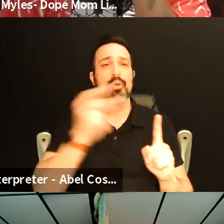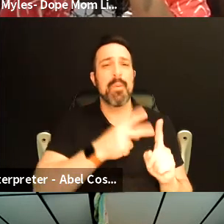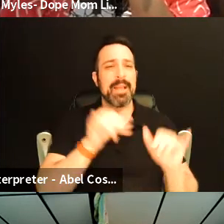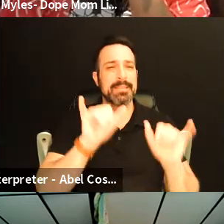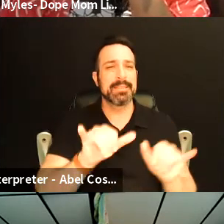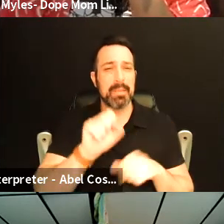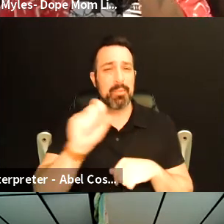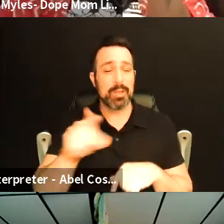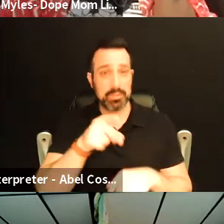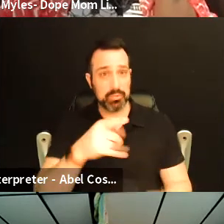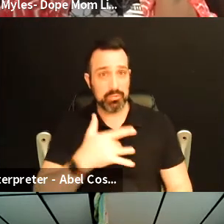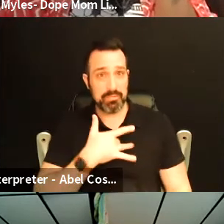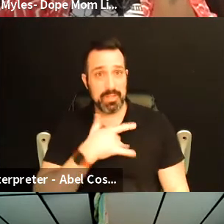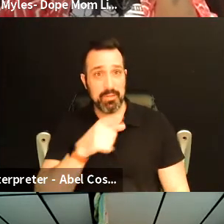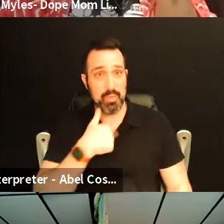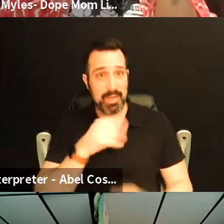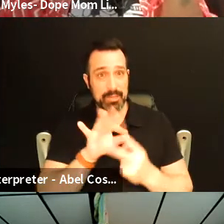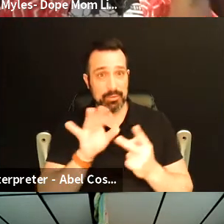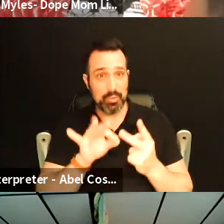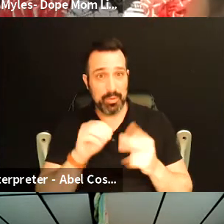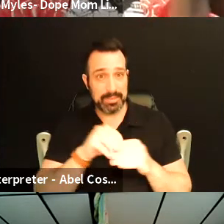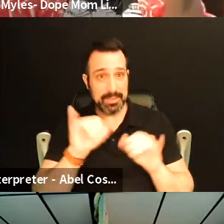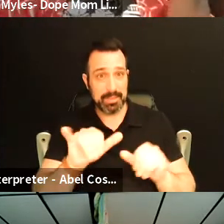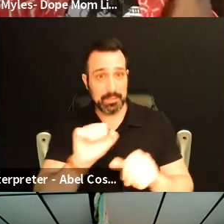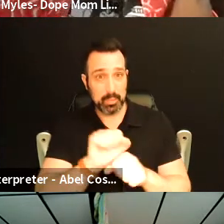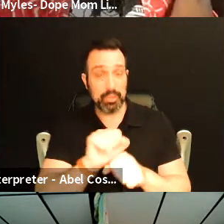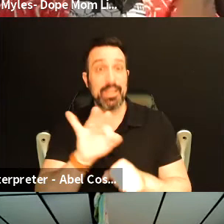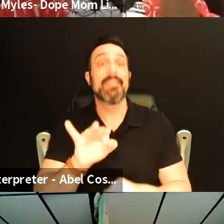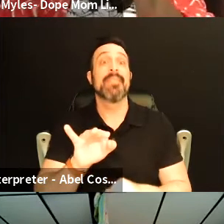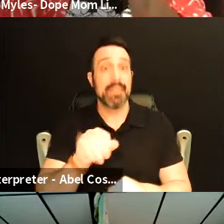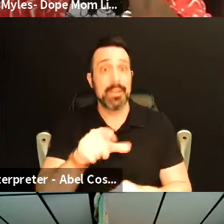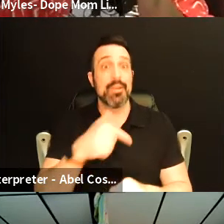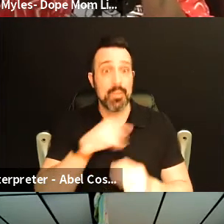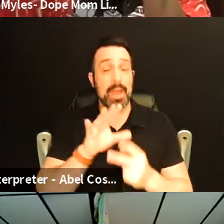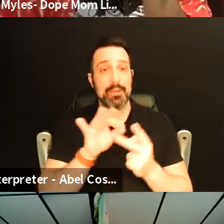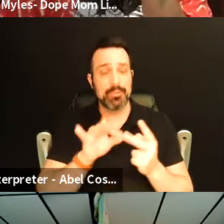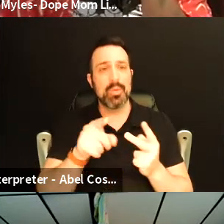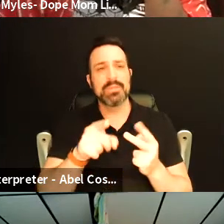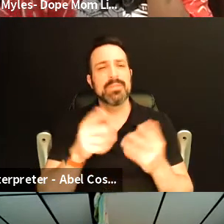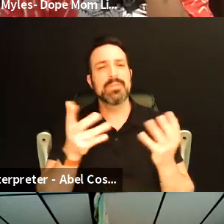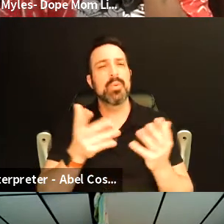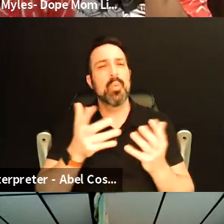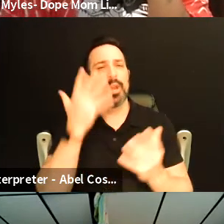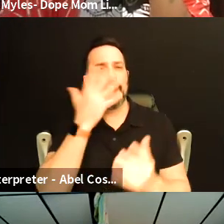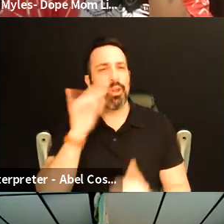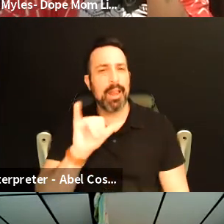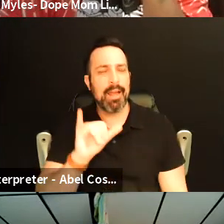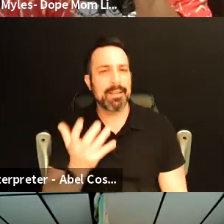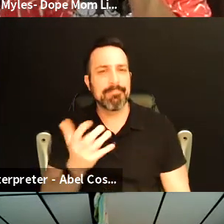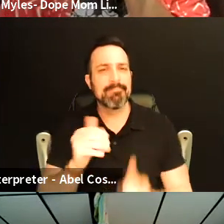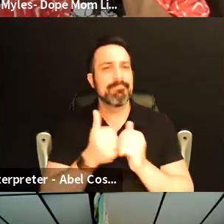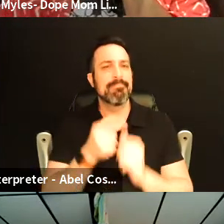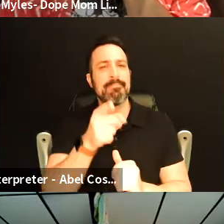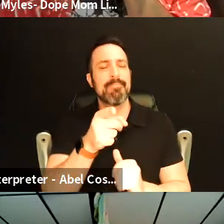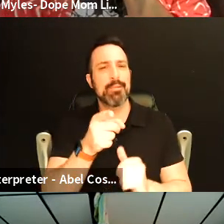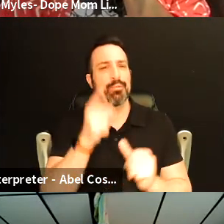question like did you feel like you had a choice in this work and if you did feel like you had a choice in it you know what did that look like and and how did